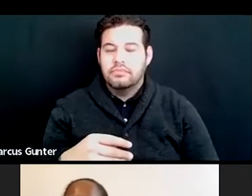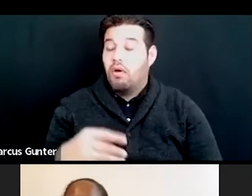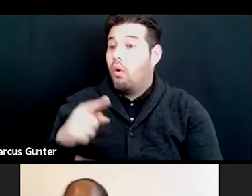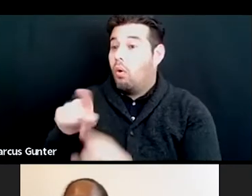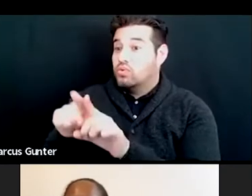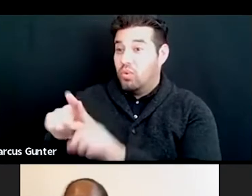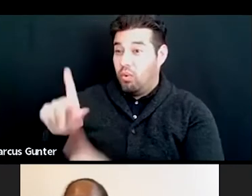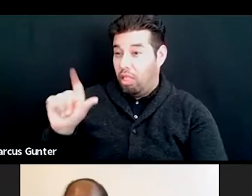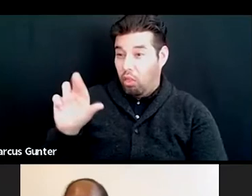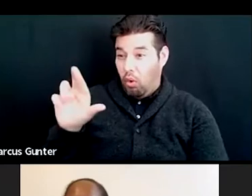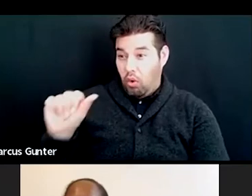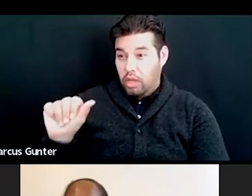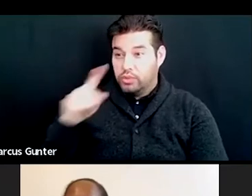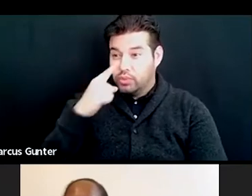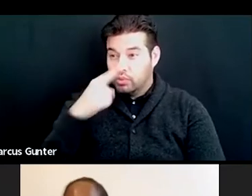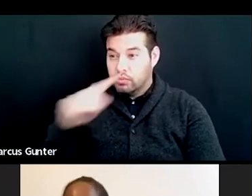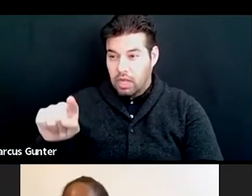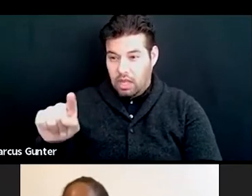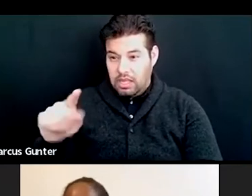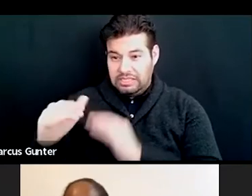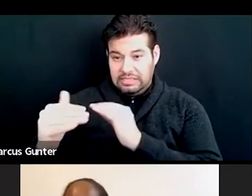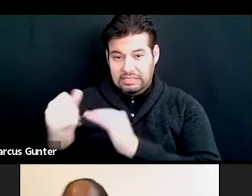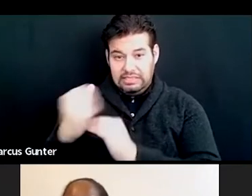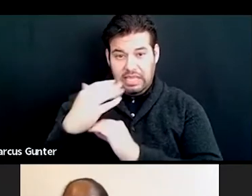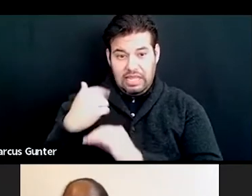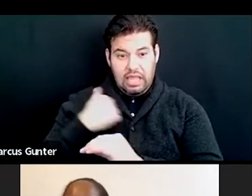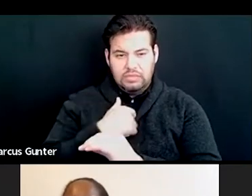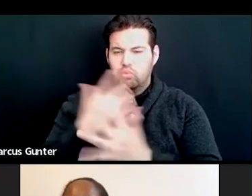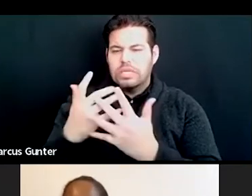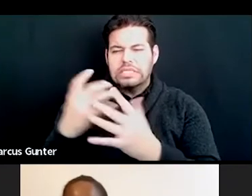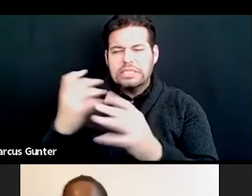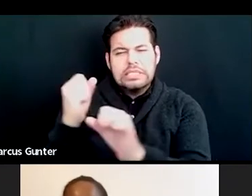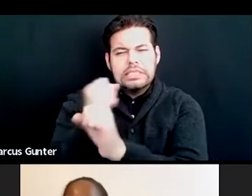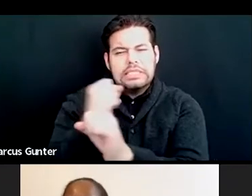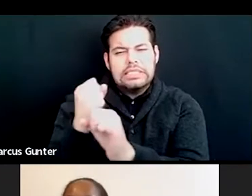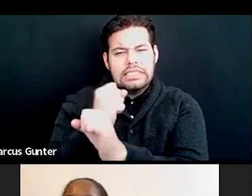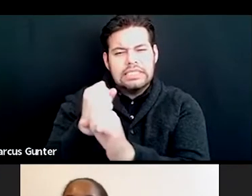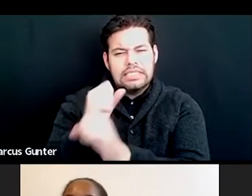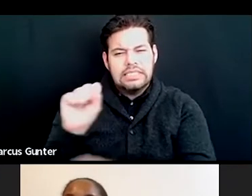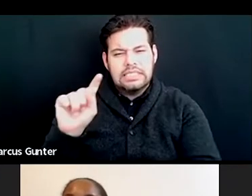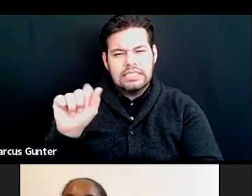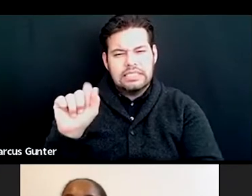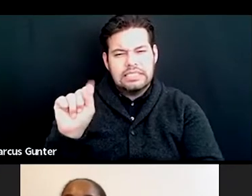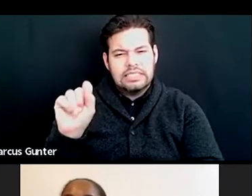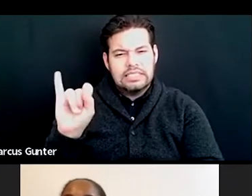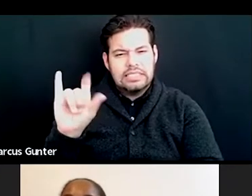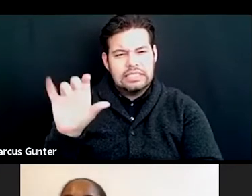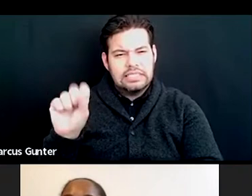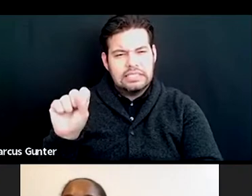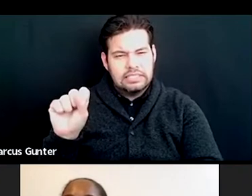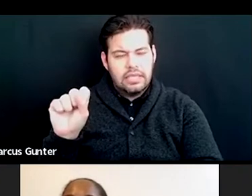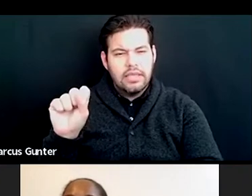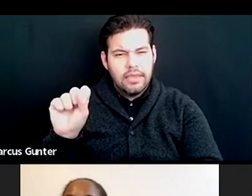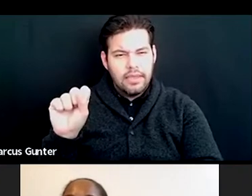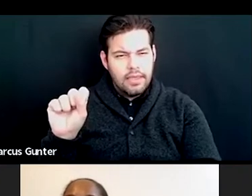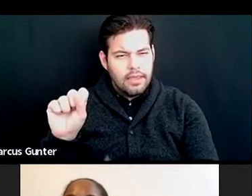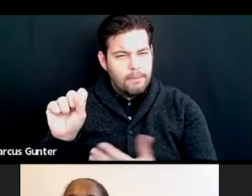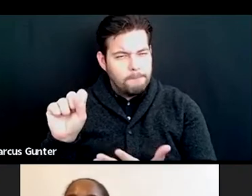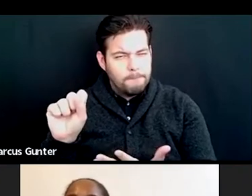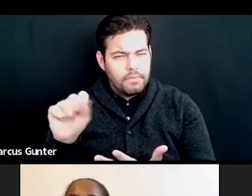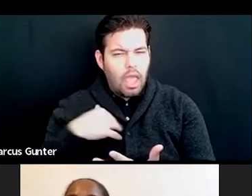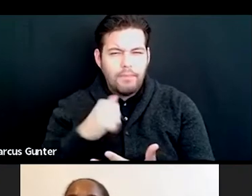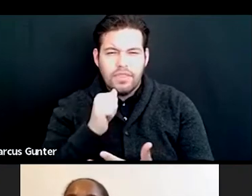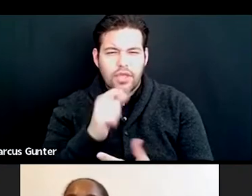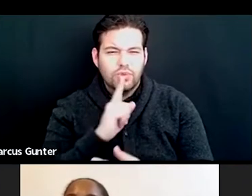and Laura, would you be kind enough to send us what the statistics are? Because I, because this, I, I, I, I'm